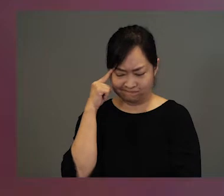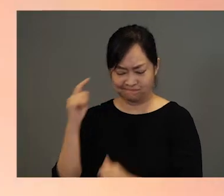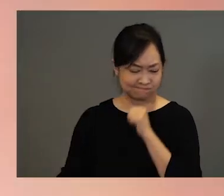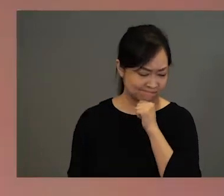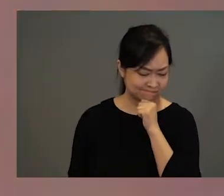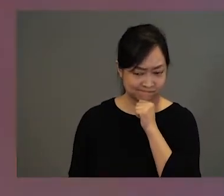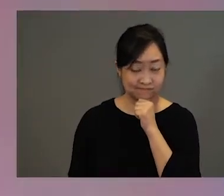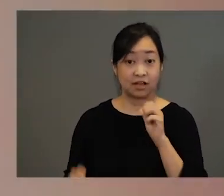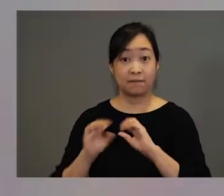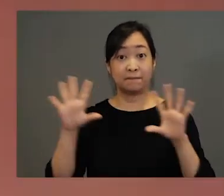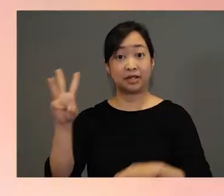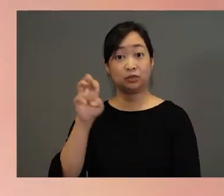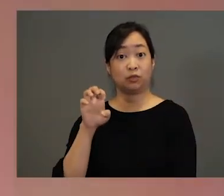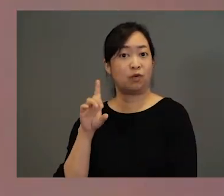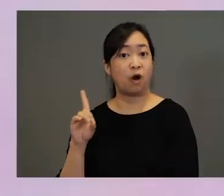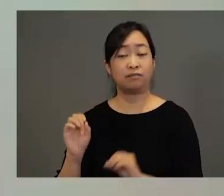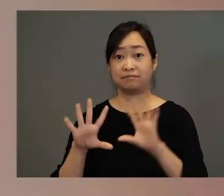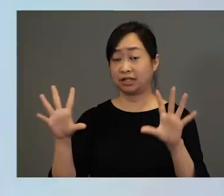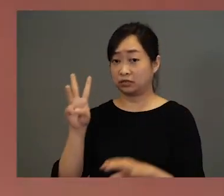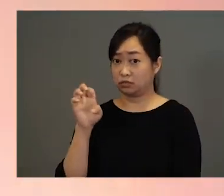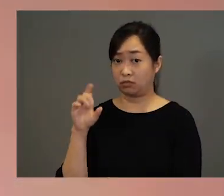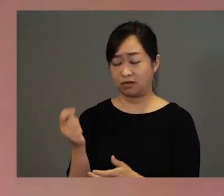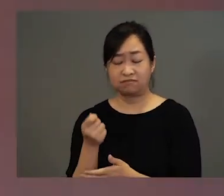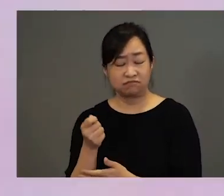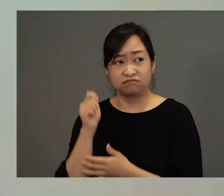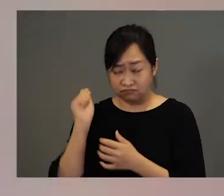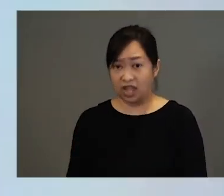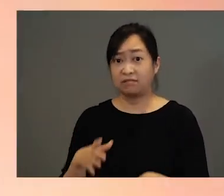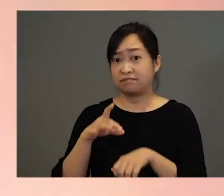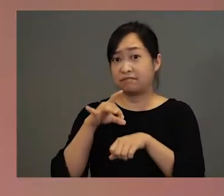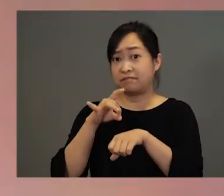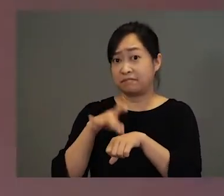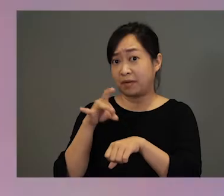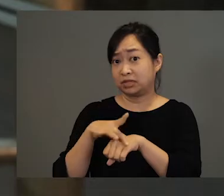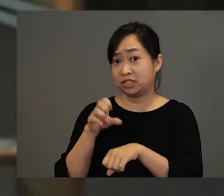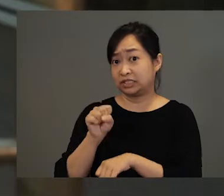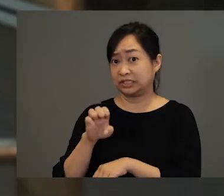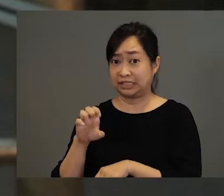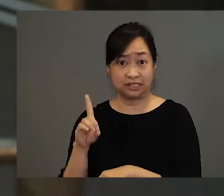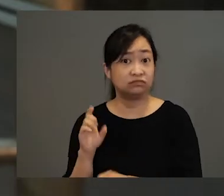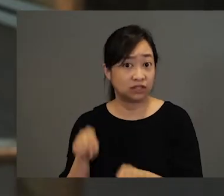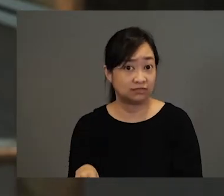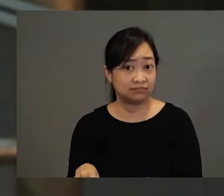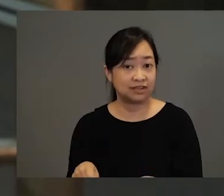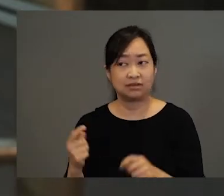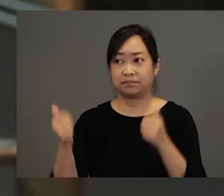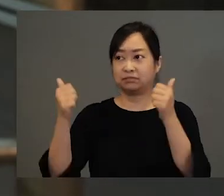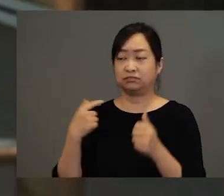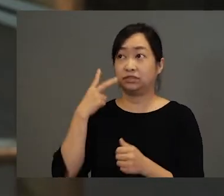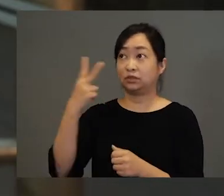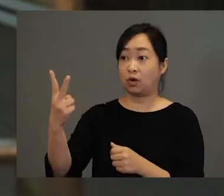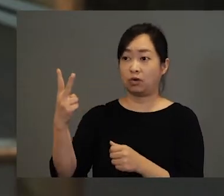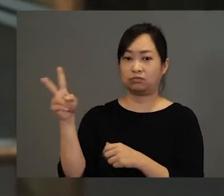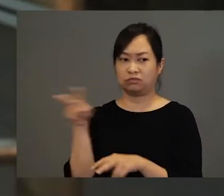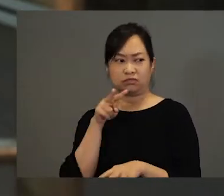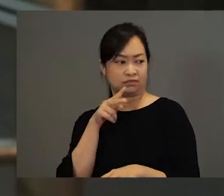Magic wand, magic wand. Can I have some pumpkin seeds? All of a sudden, he saw something